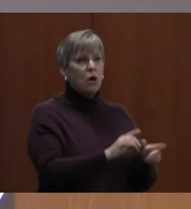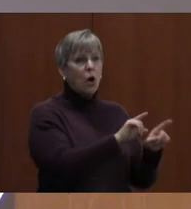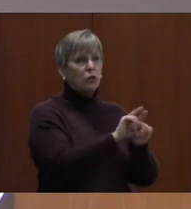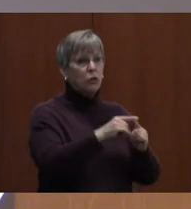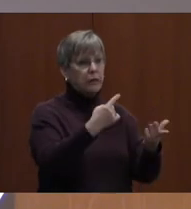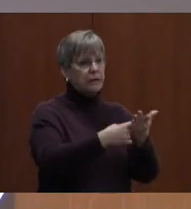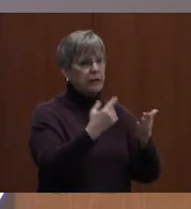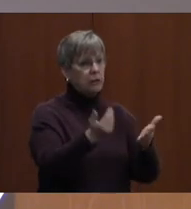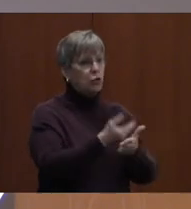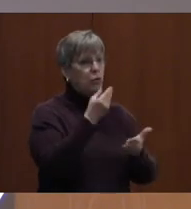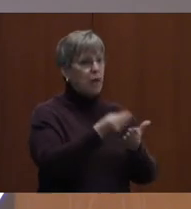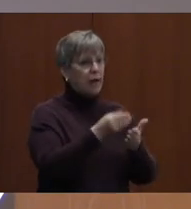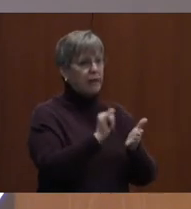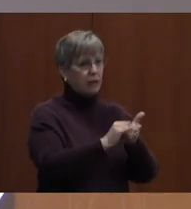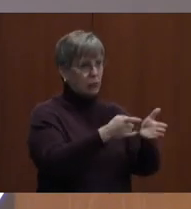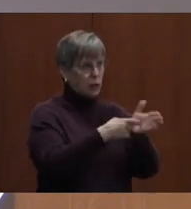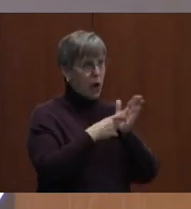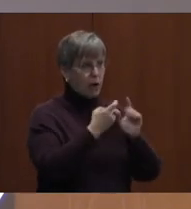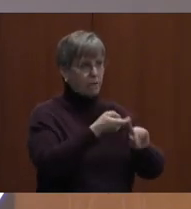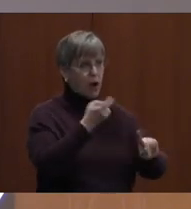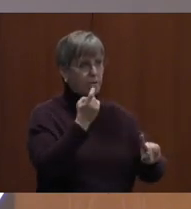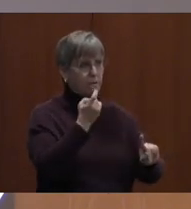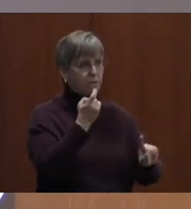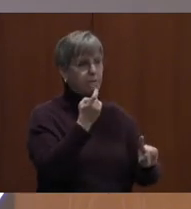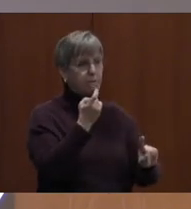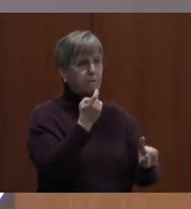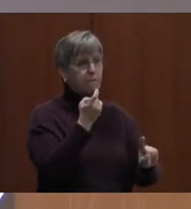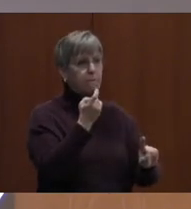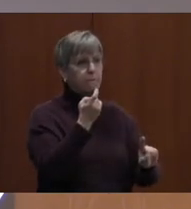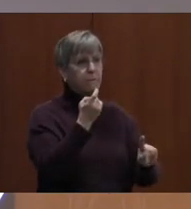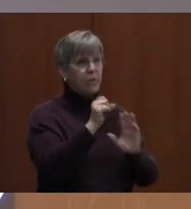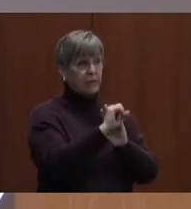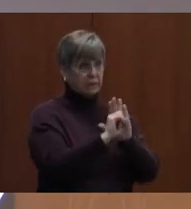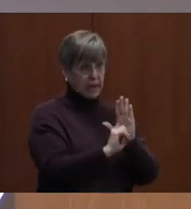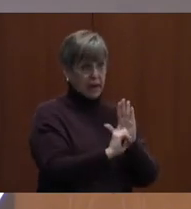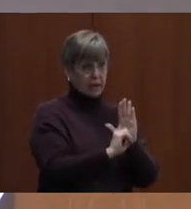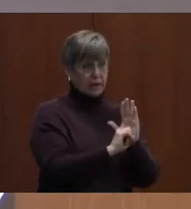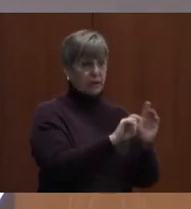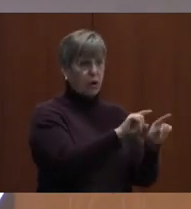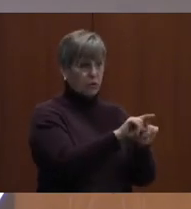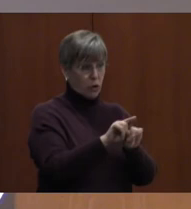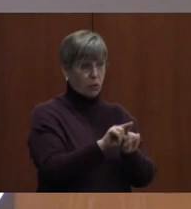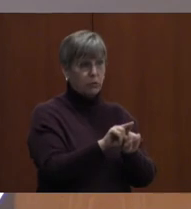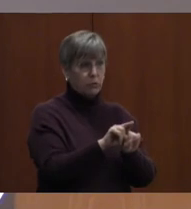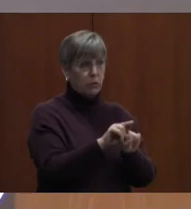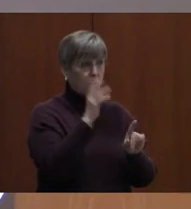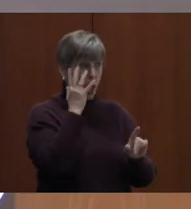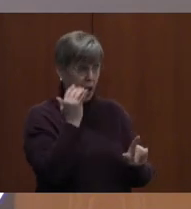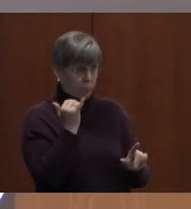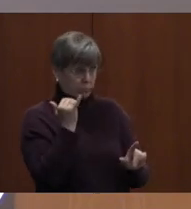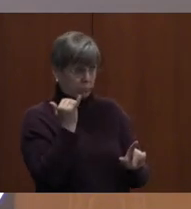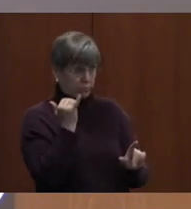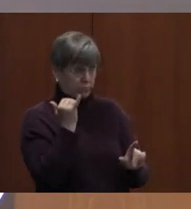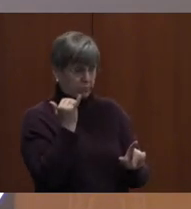about new money that will be required from the state as well to kind of